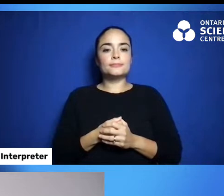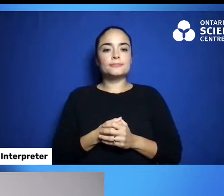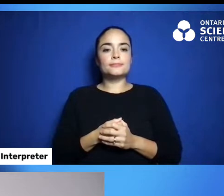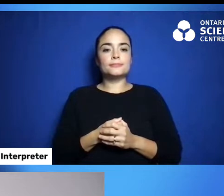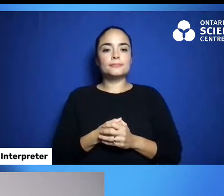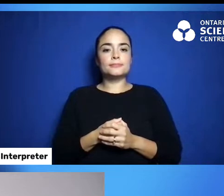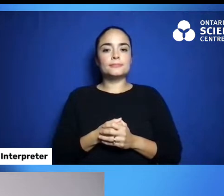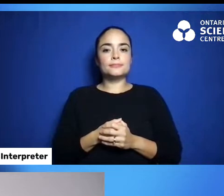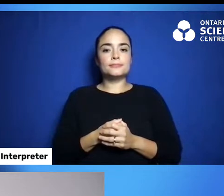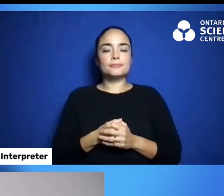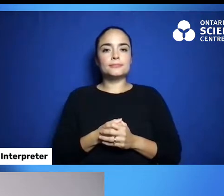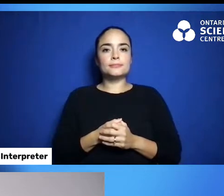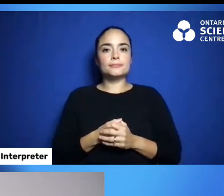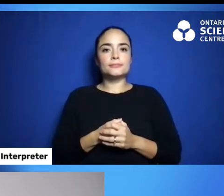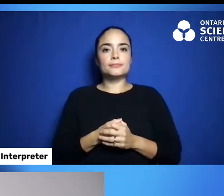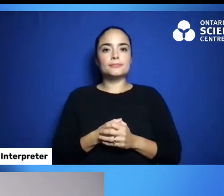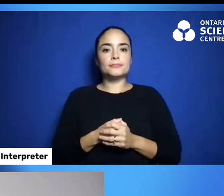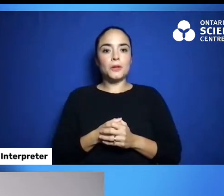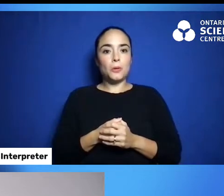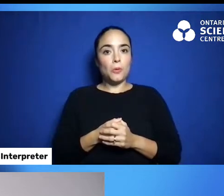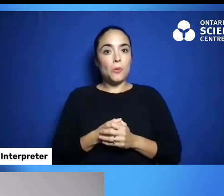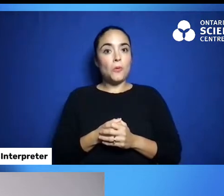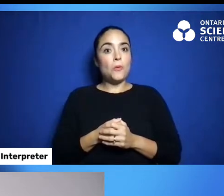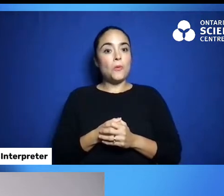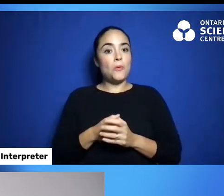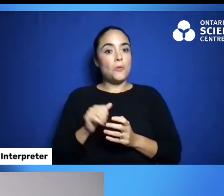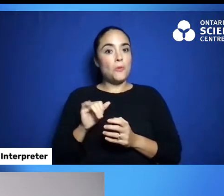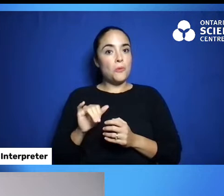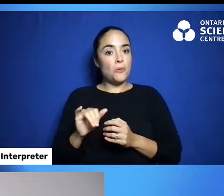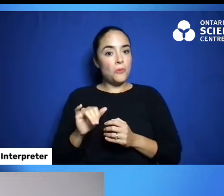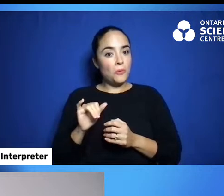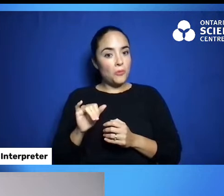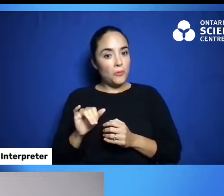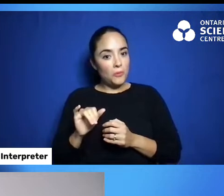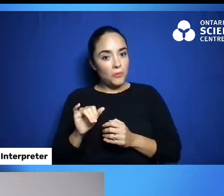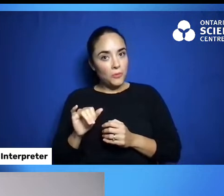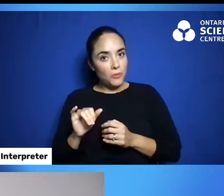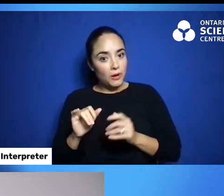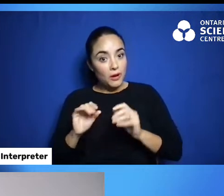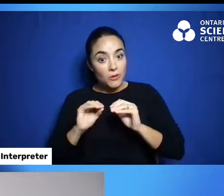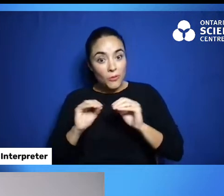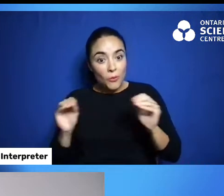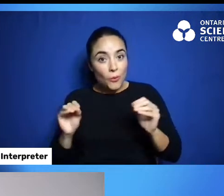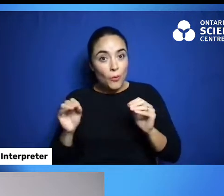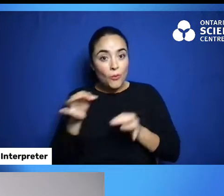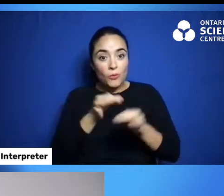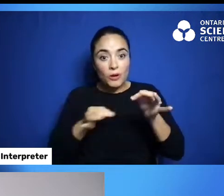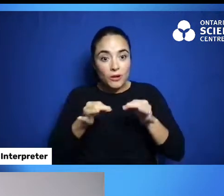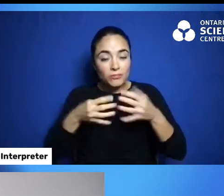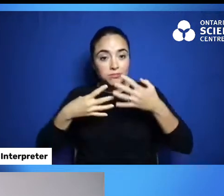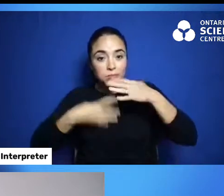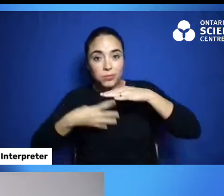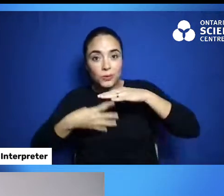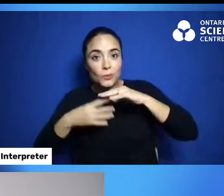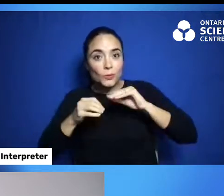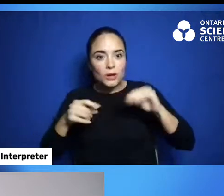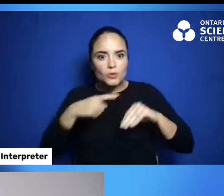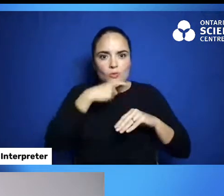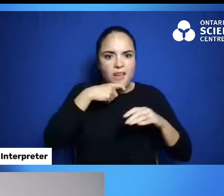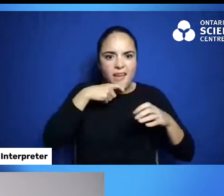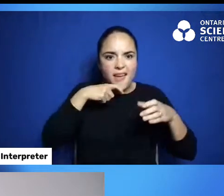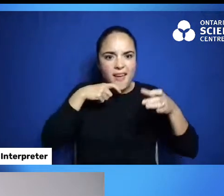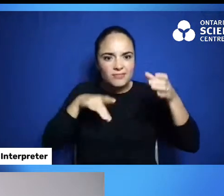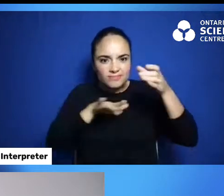And, let's take a look. Oh. Well, there's no holes in the basket. And, the paper towel looks pretty dry.